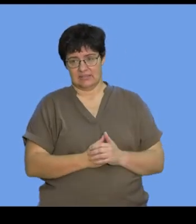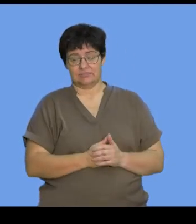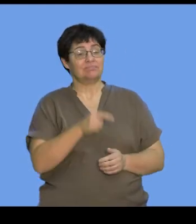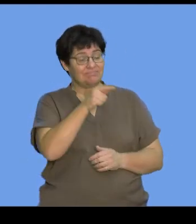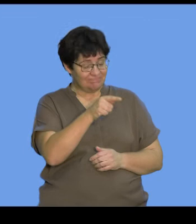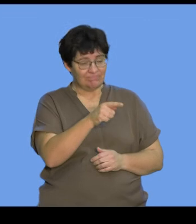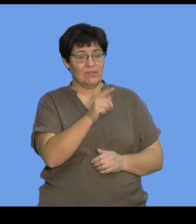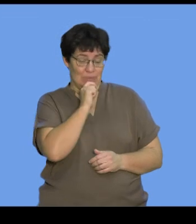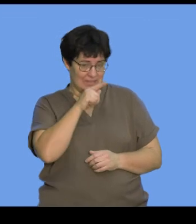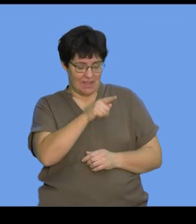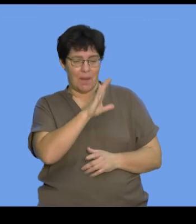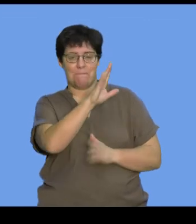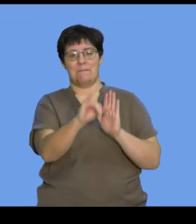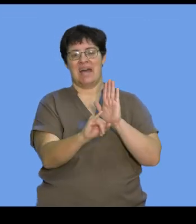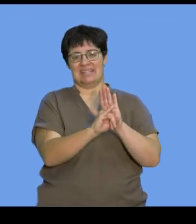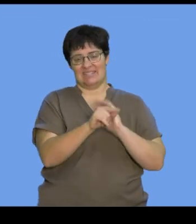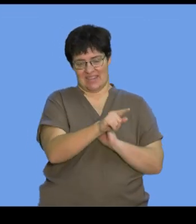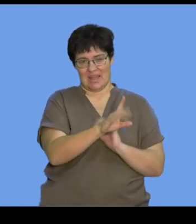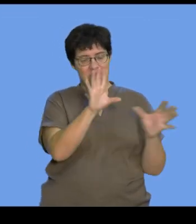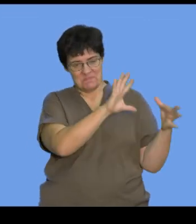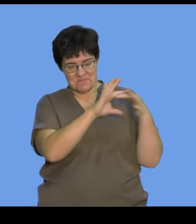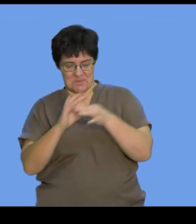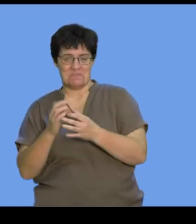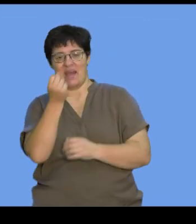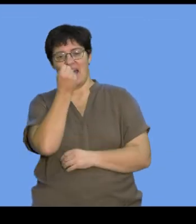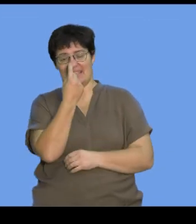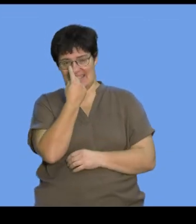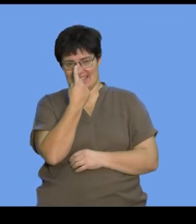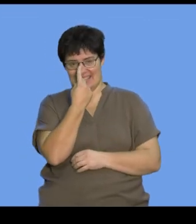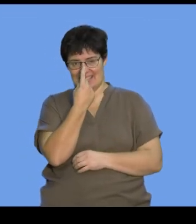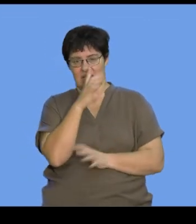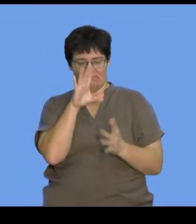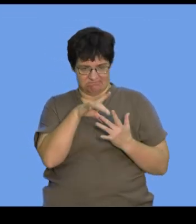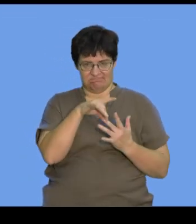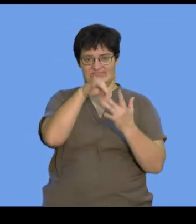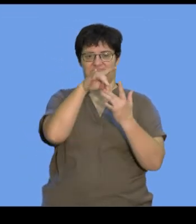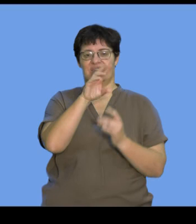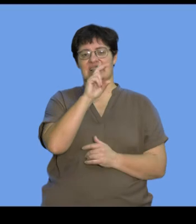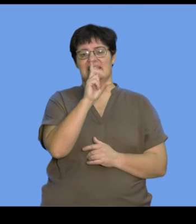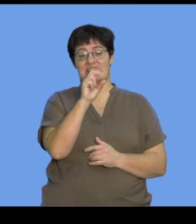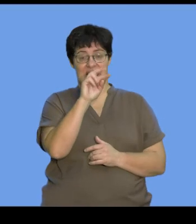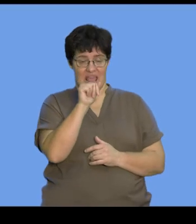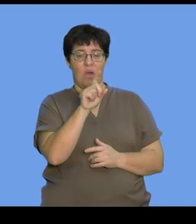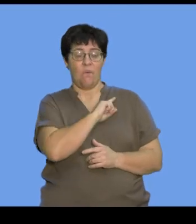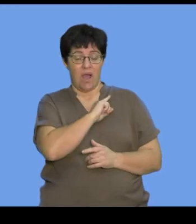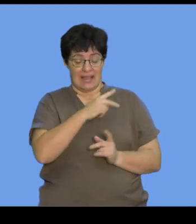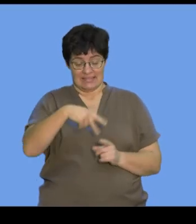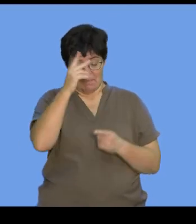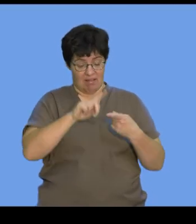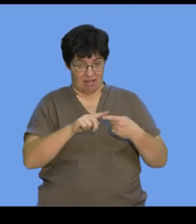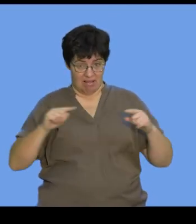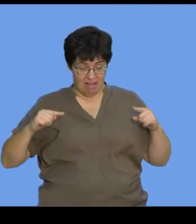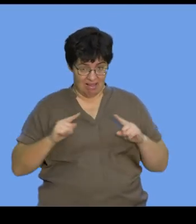using that, we're able to identify and link our understanding of the uniqueness of DNA is that it's double-stranded